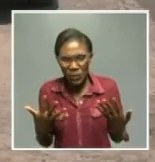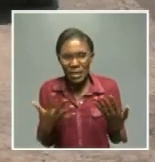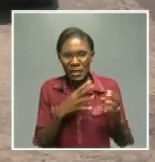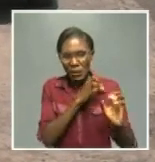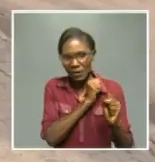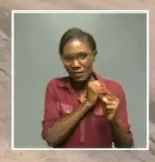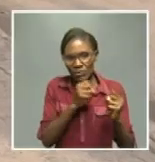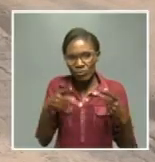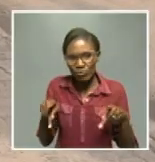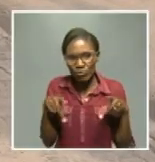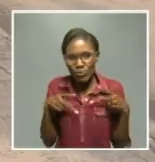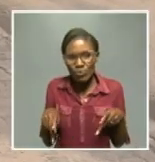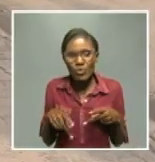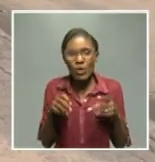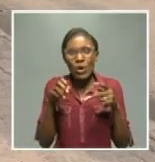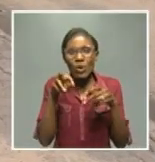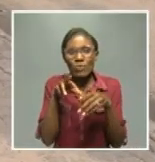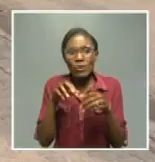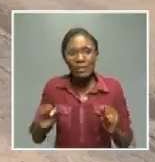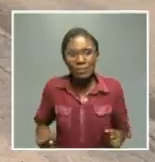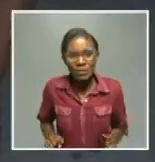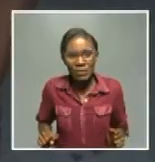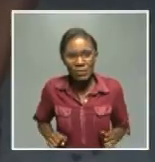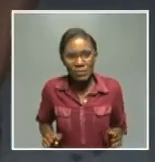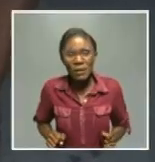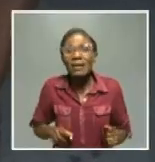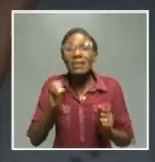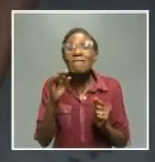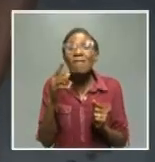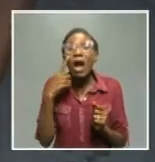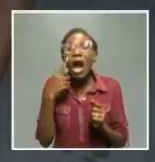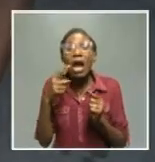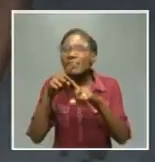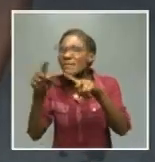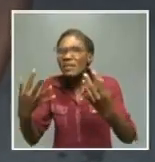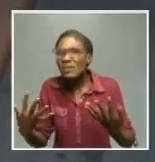in in katimamlilo compared to other places for example what do you find different there